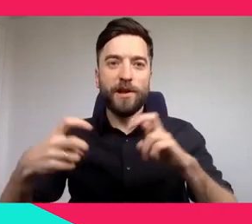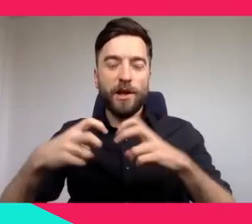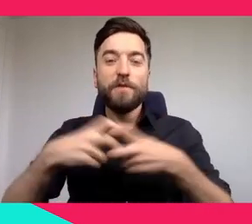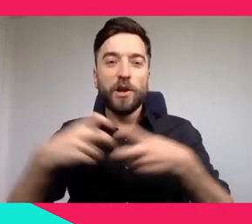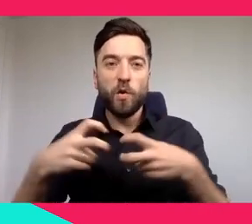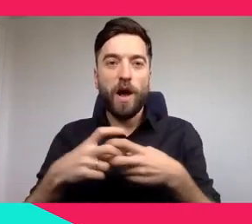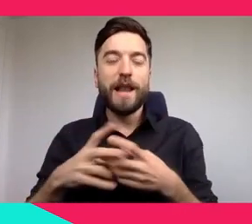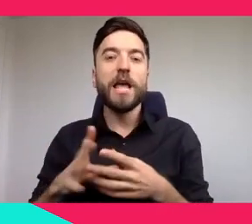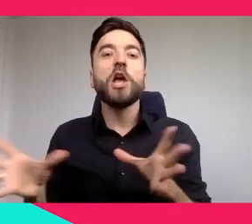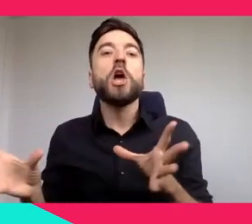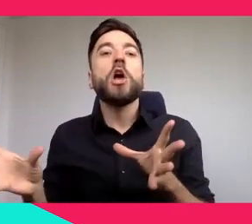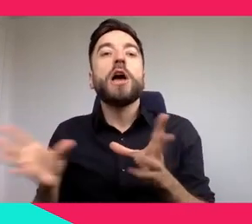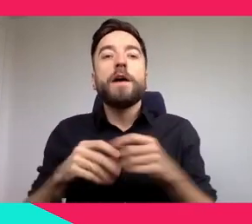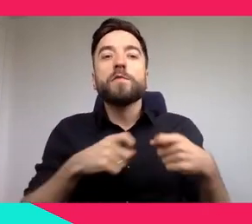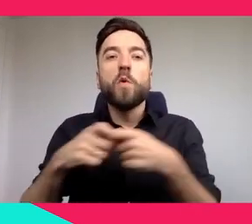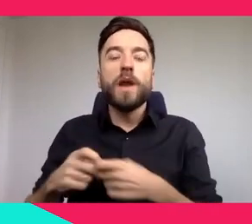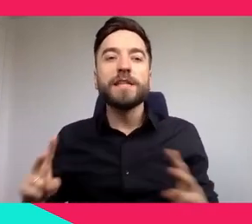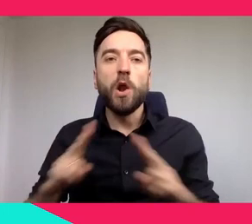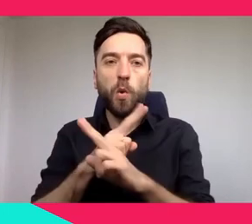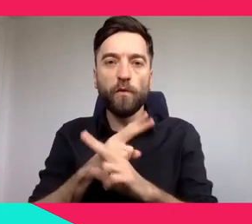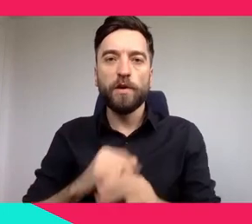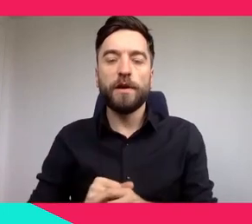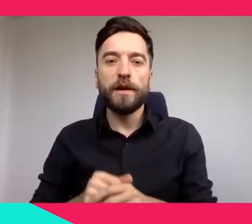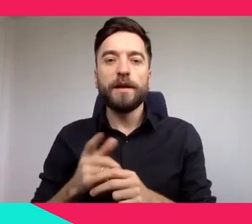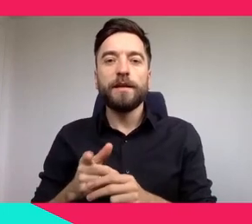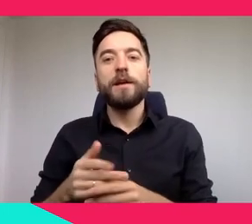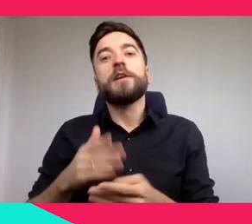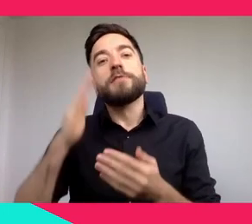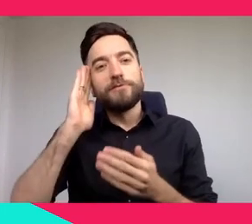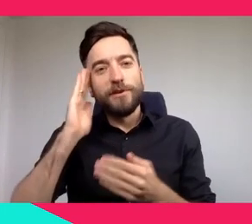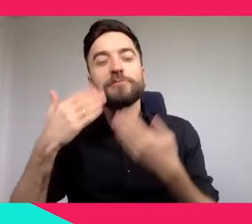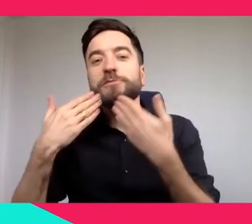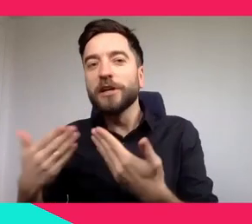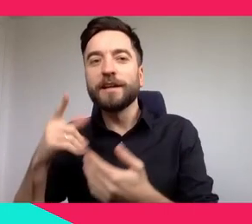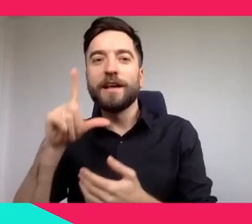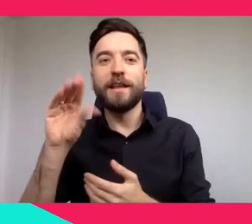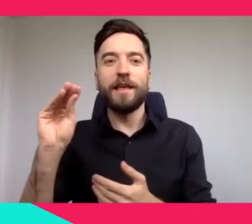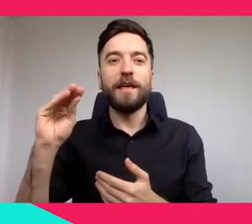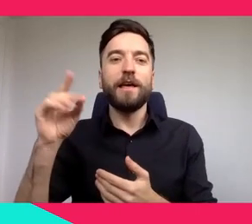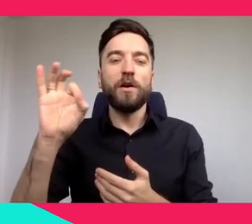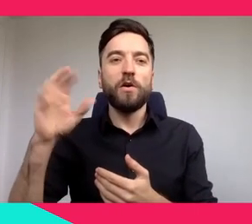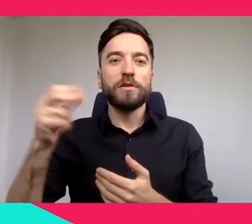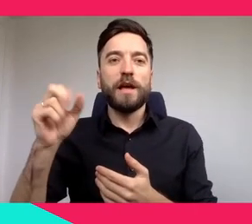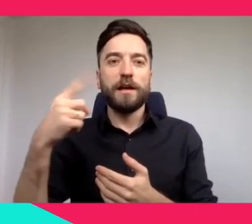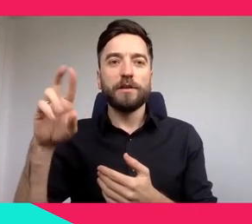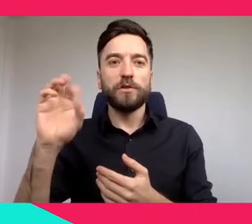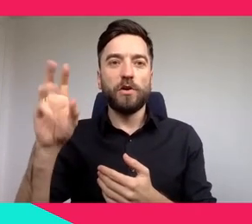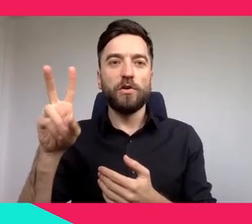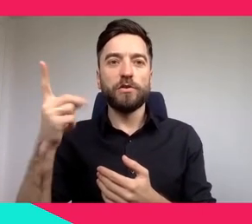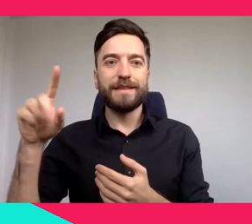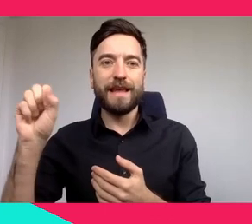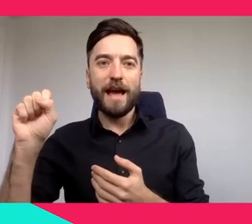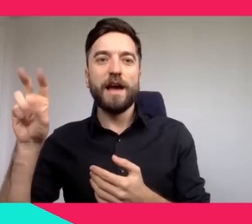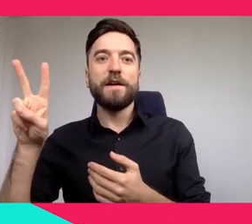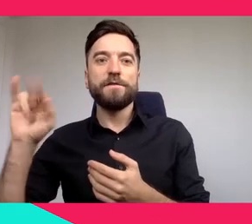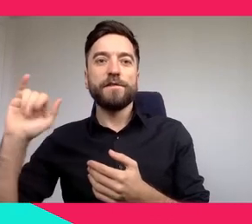It's an eight minute experience, mono user, seated, in which we discover the